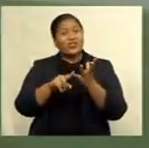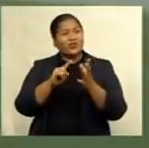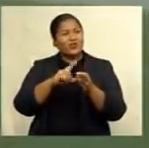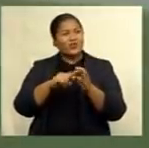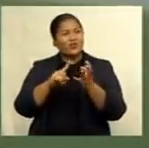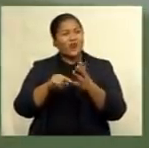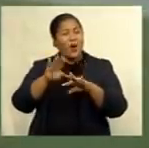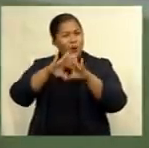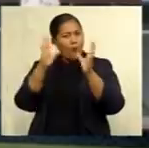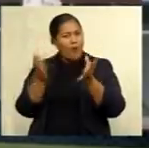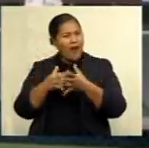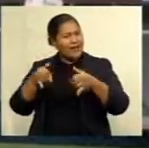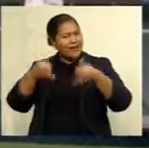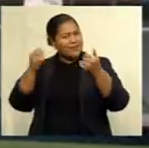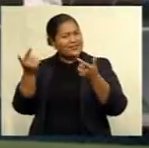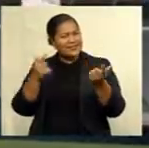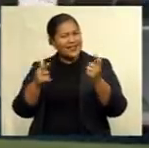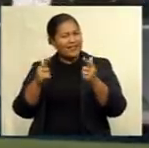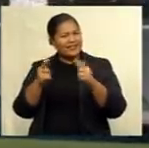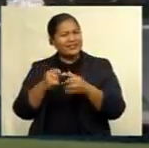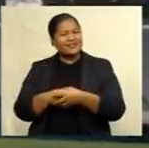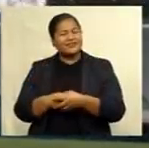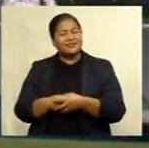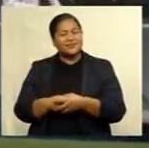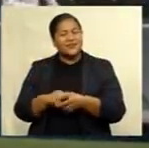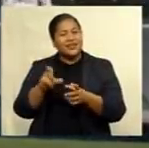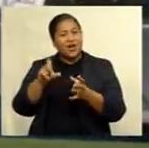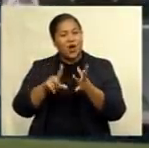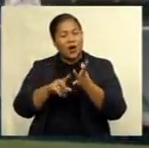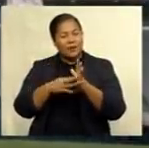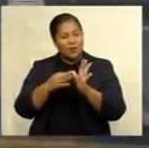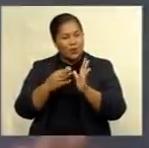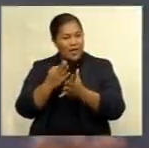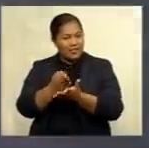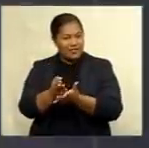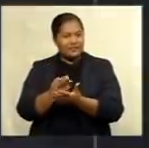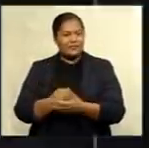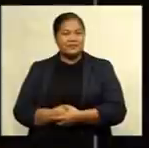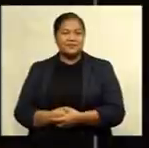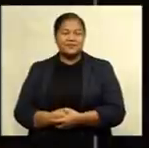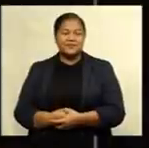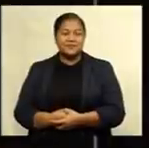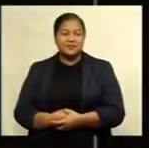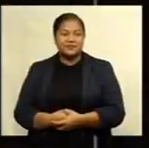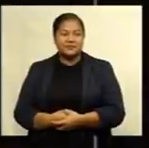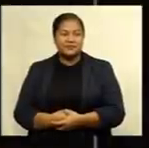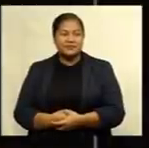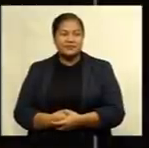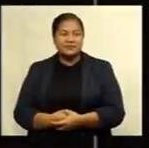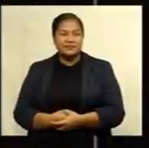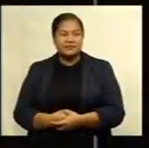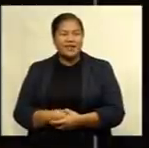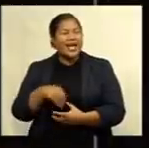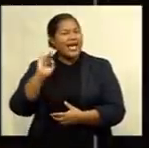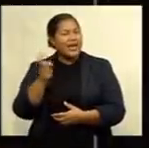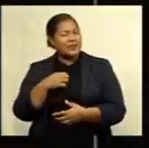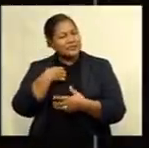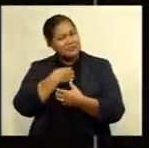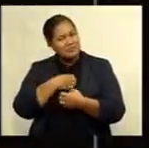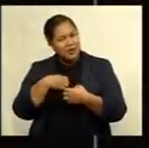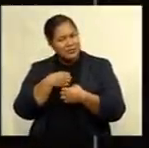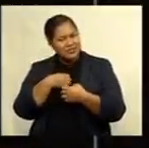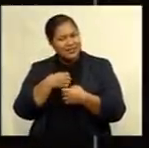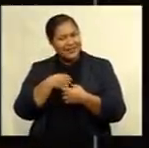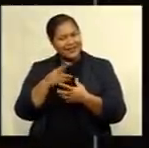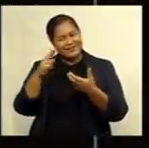Cup Sevens and the Commonwealth Games. Caroline Nithavi, FBC Sports. It was an emotional reunion for 22